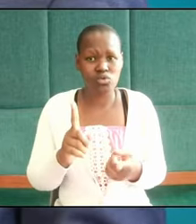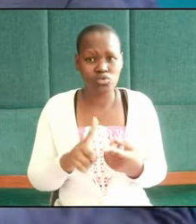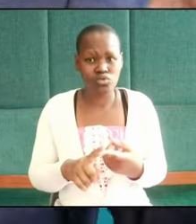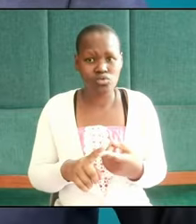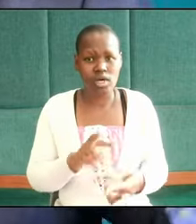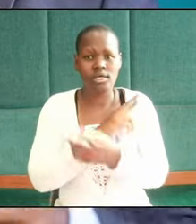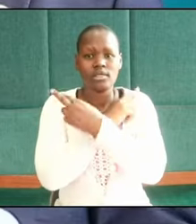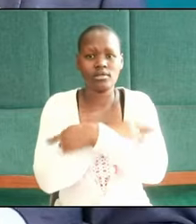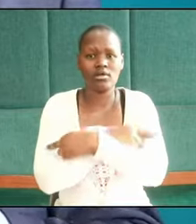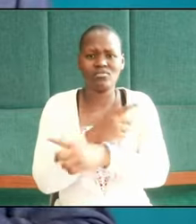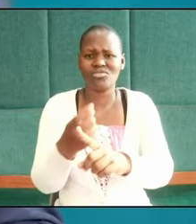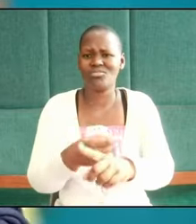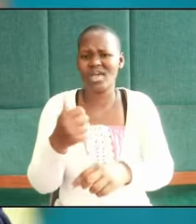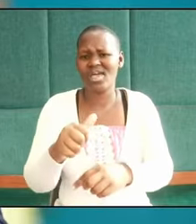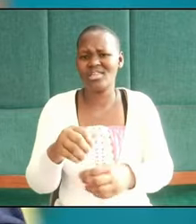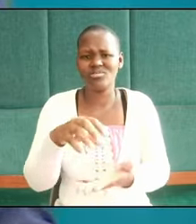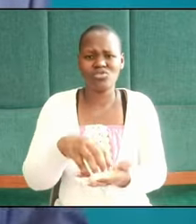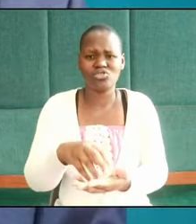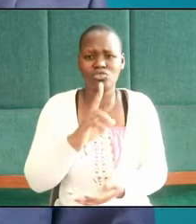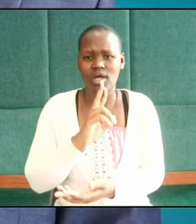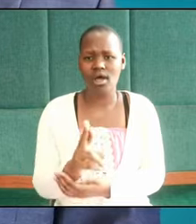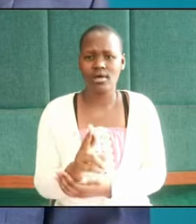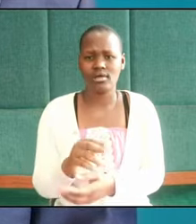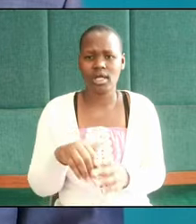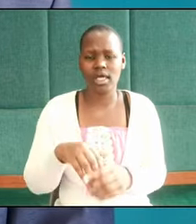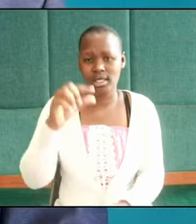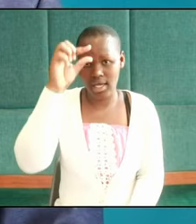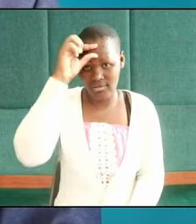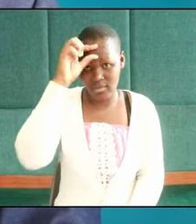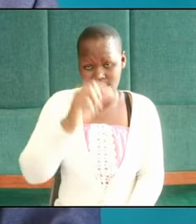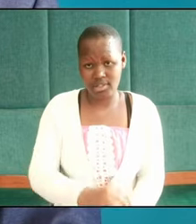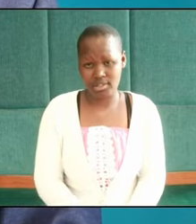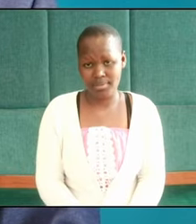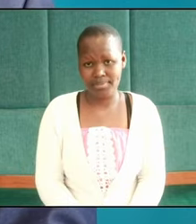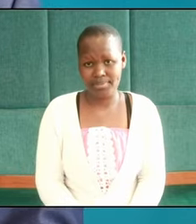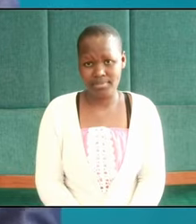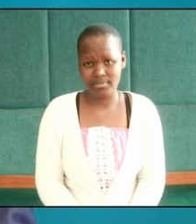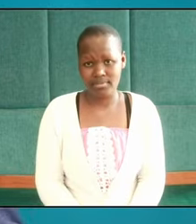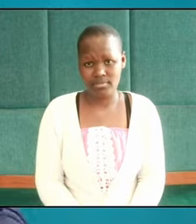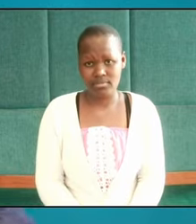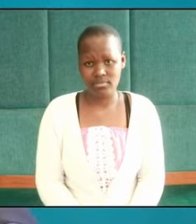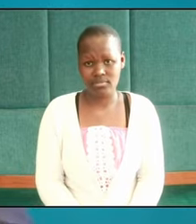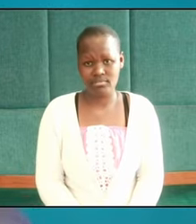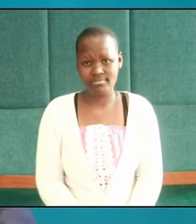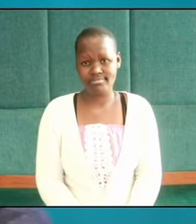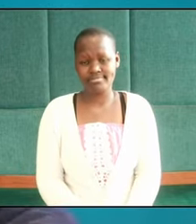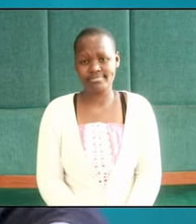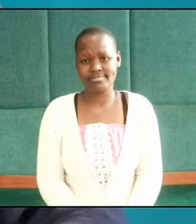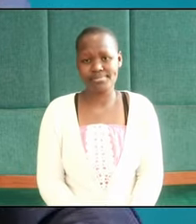from whichever positions we held in government tears will roll